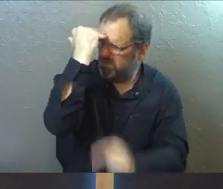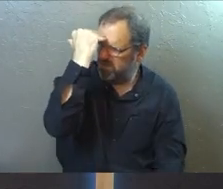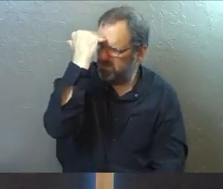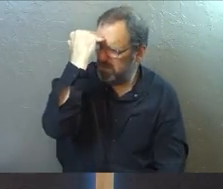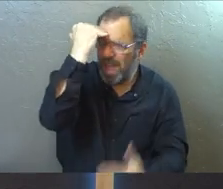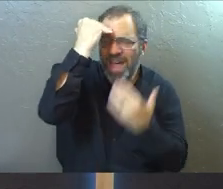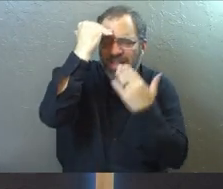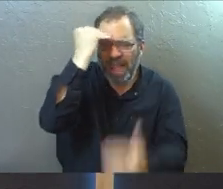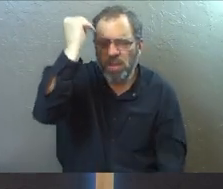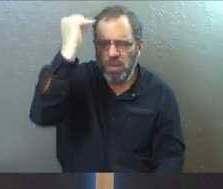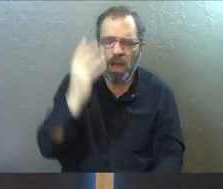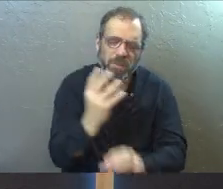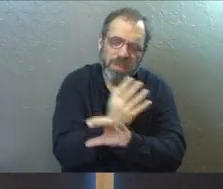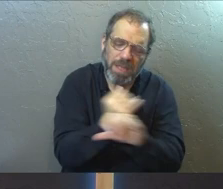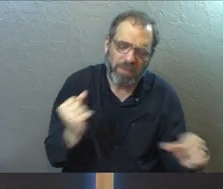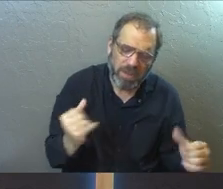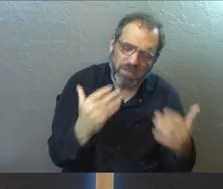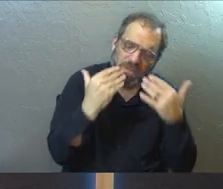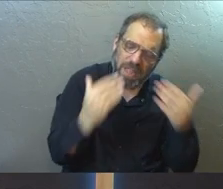Thank you, God, for salvation.